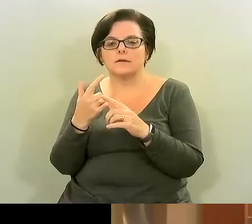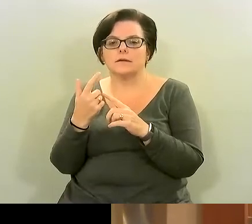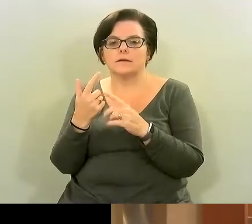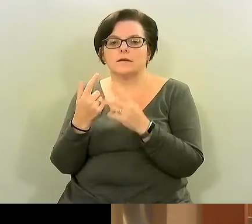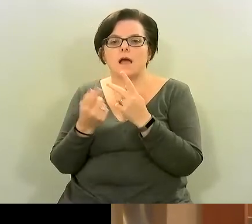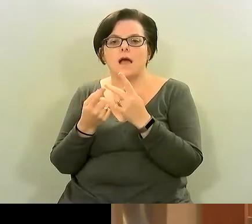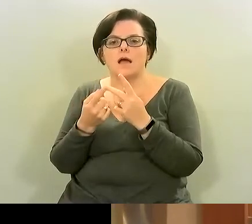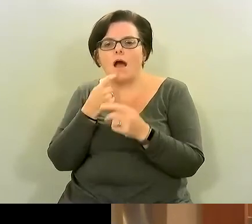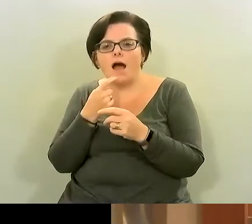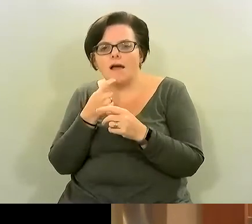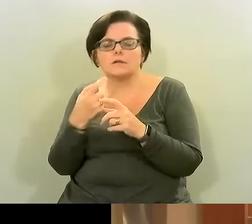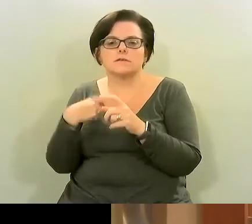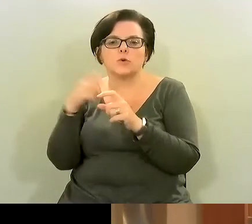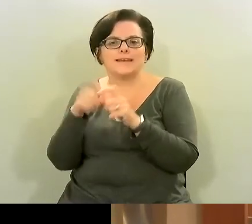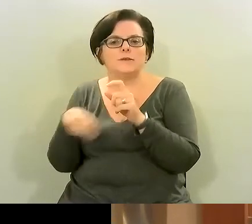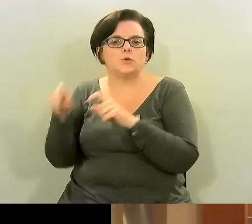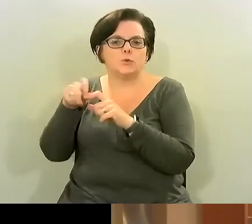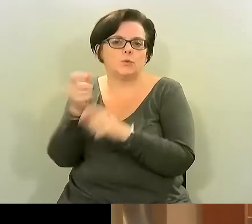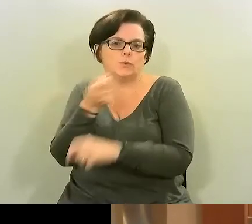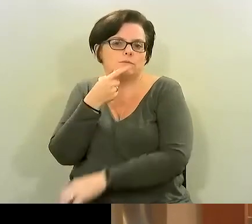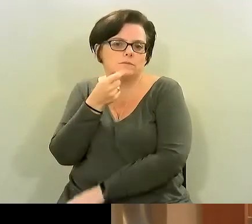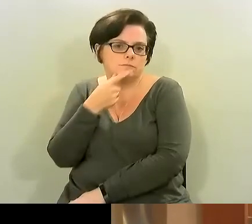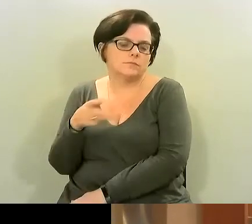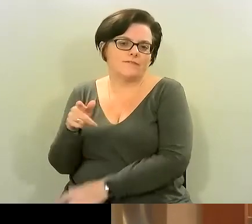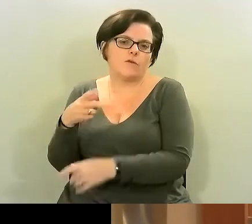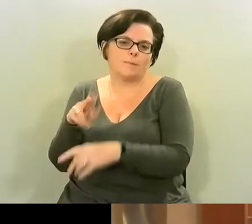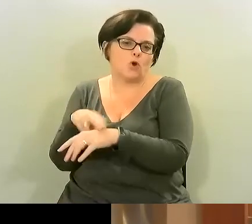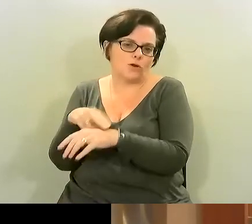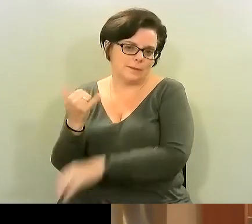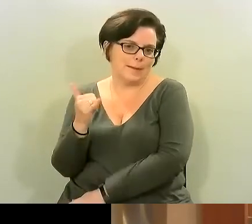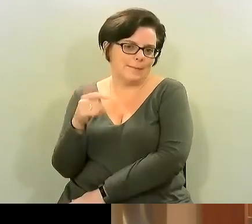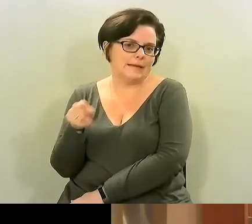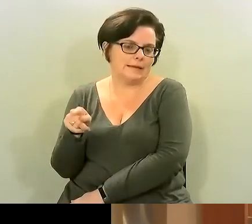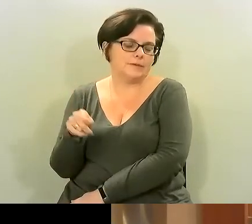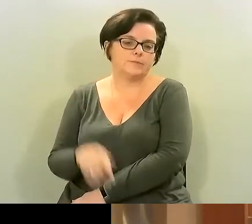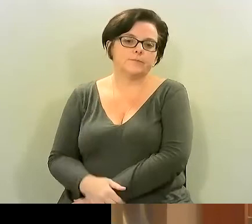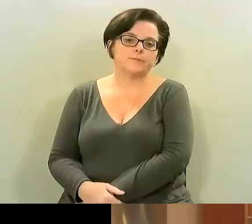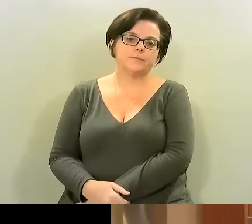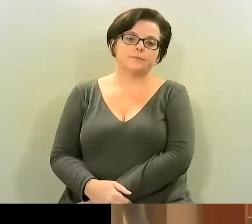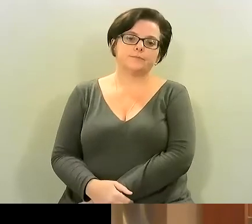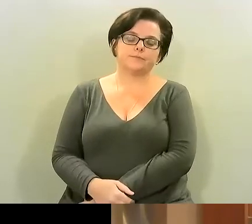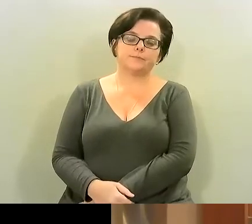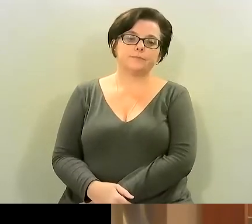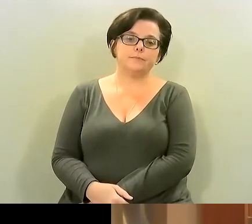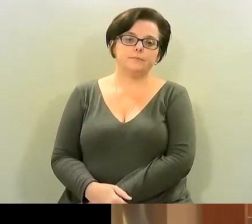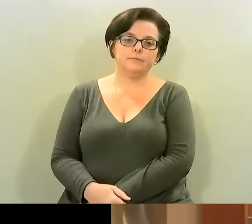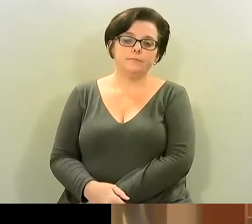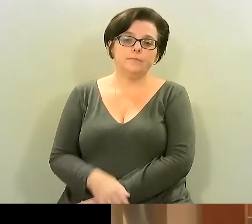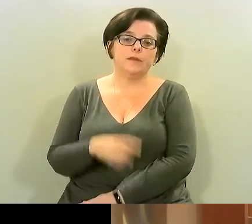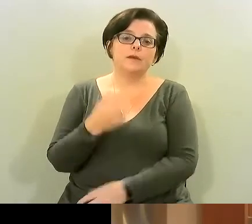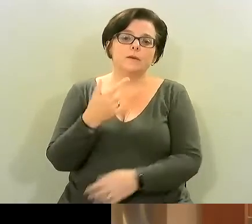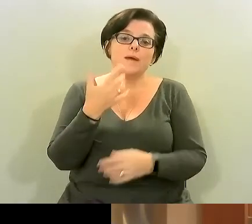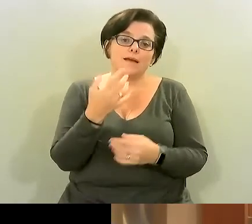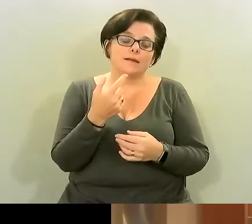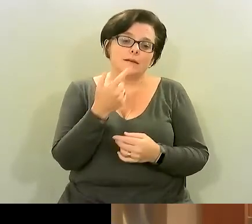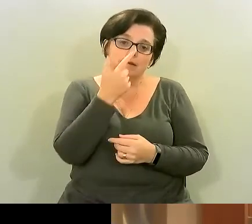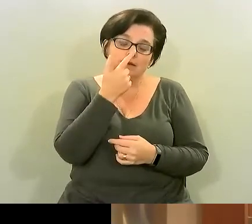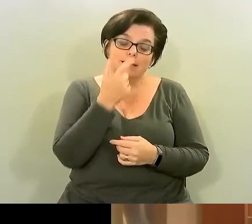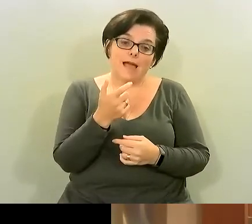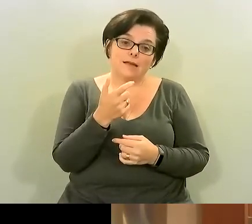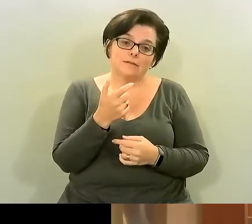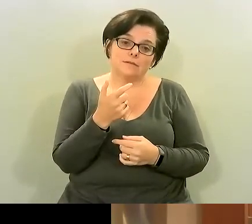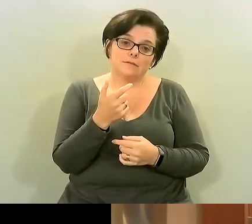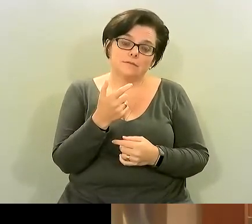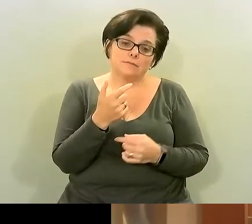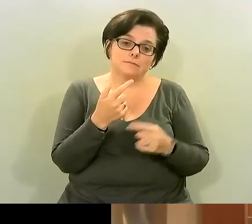speak to your doctor about that um but that's the you know you but there are ways that you can um you can